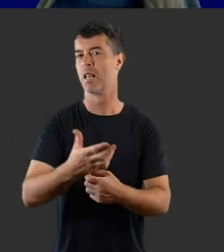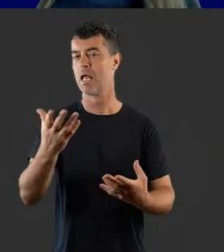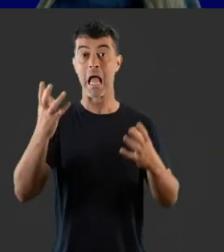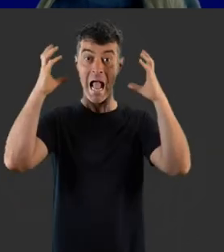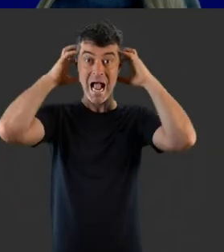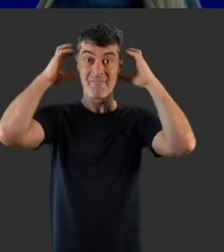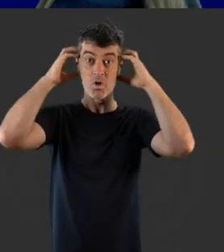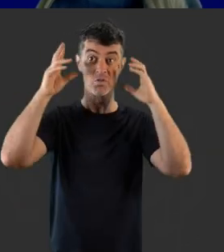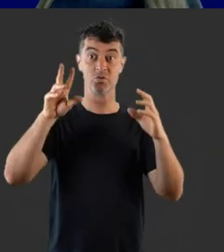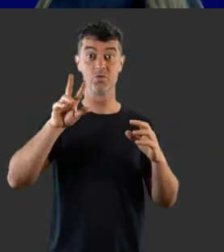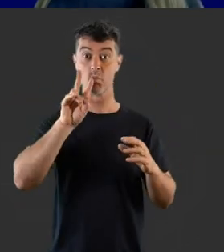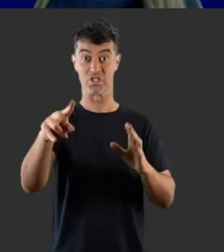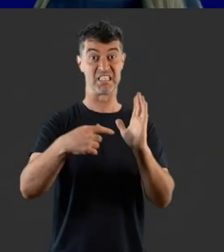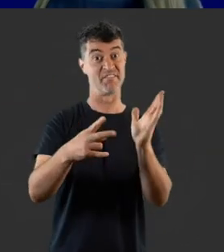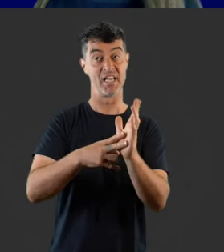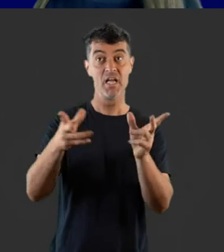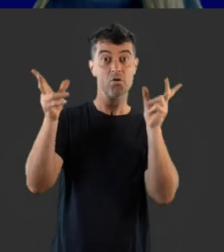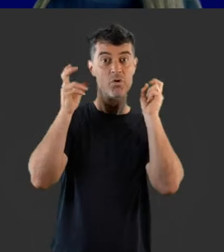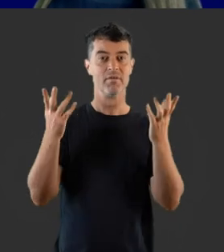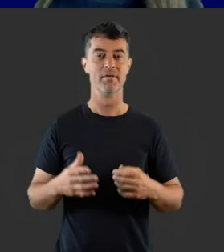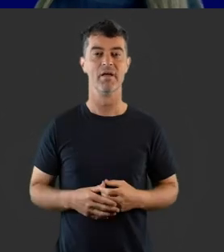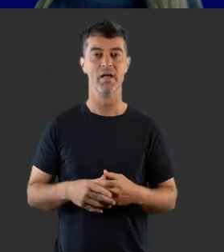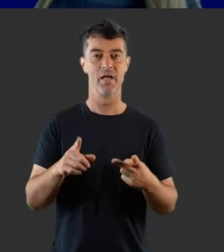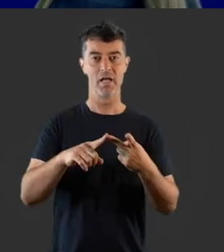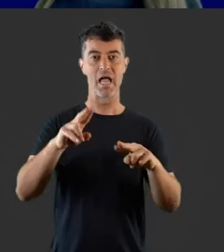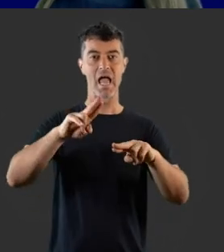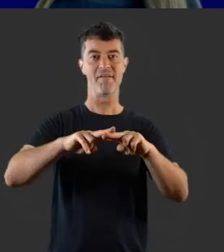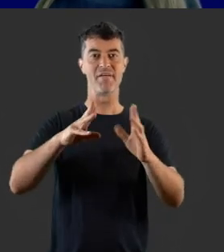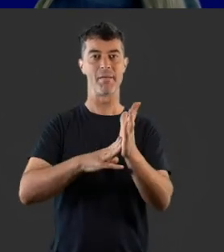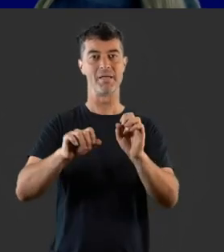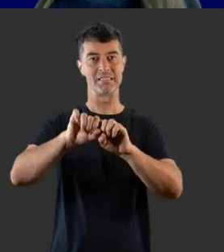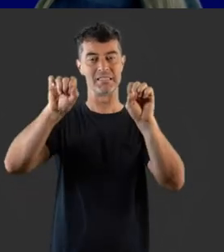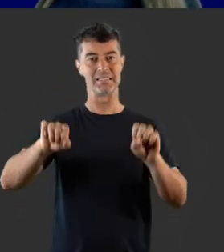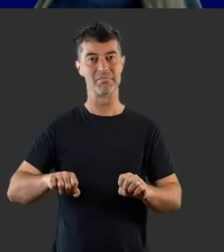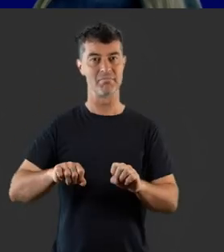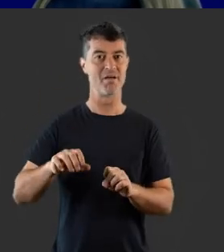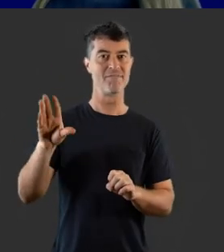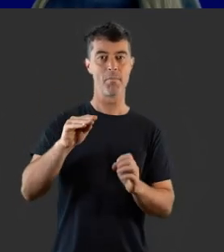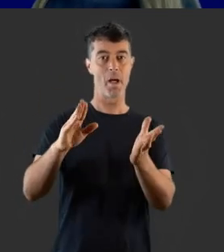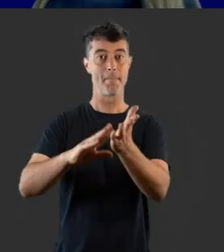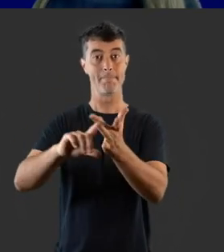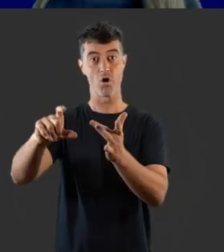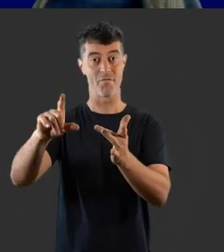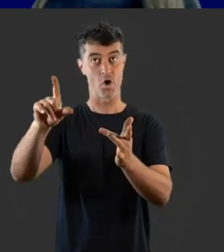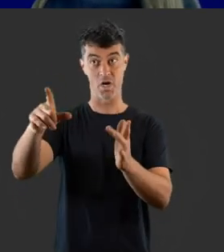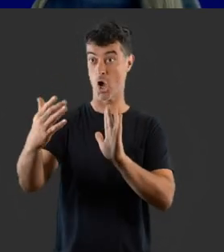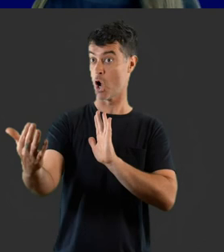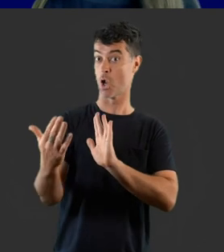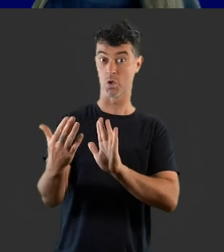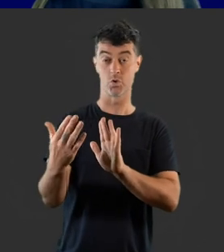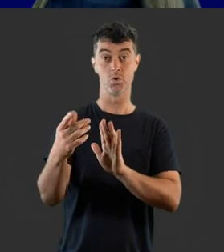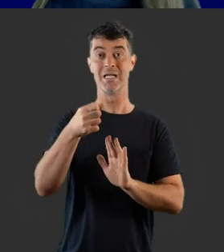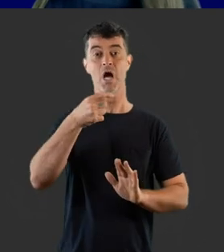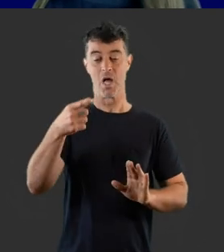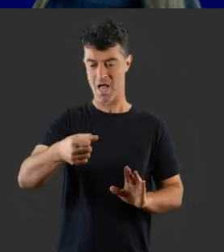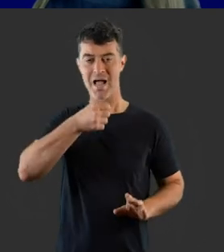situations. For example, a set of headphones to hear music or television. An FM system relays sound